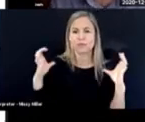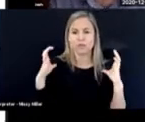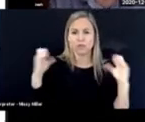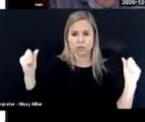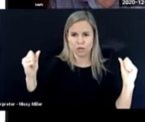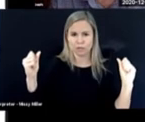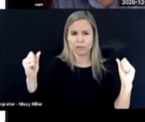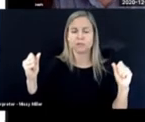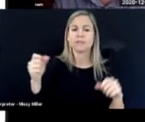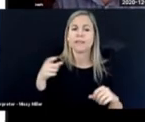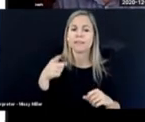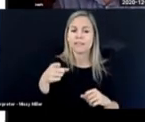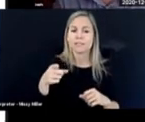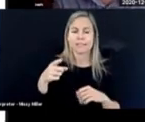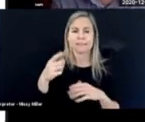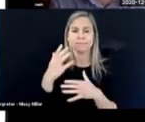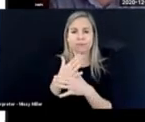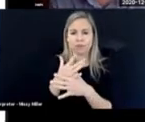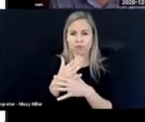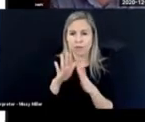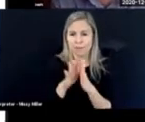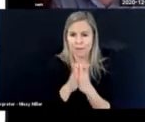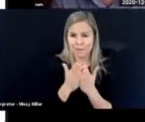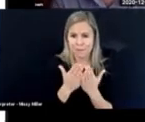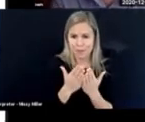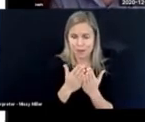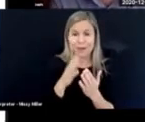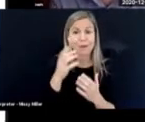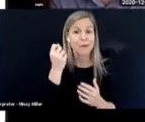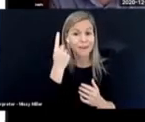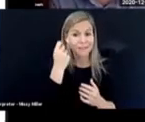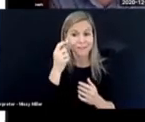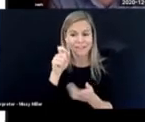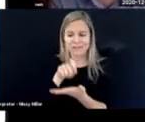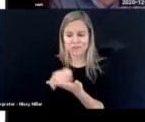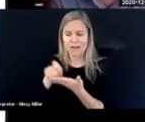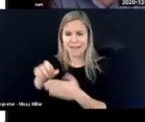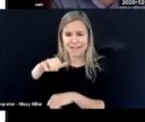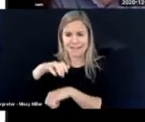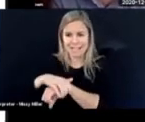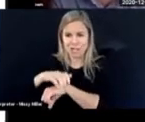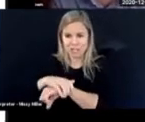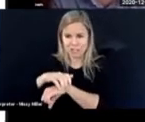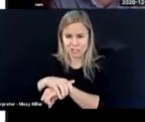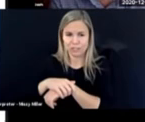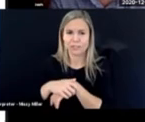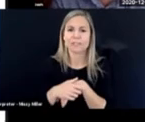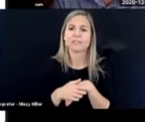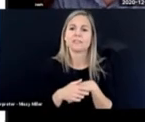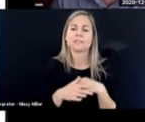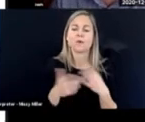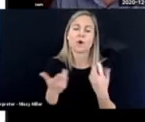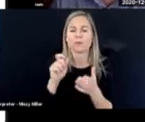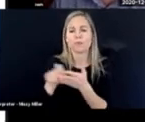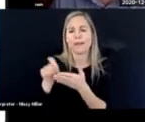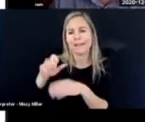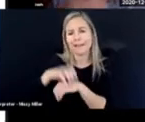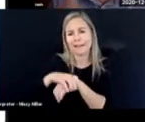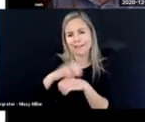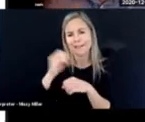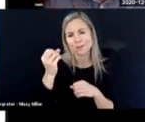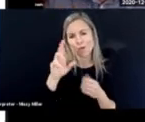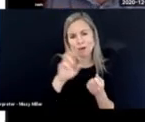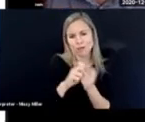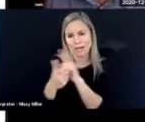charge syndrome. And it's a German book, but it's written in English. All the articles are written in English,